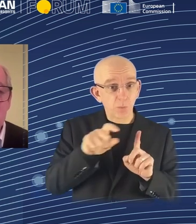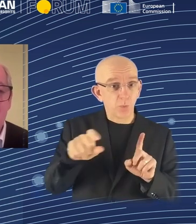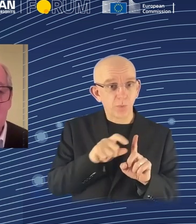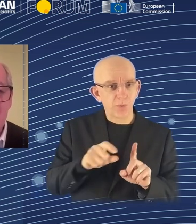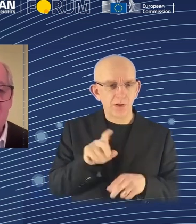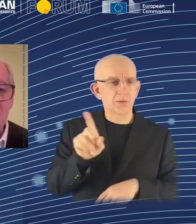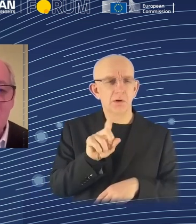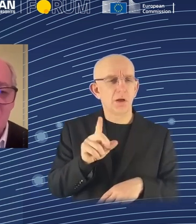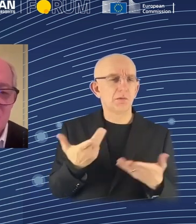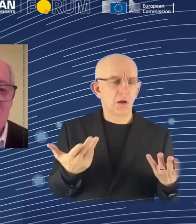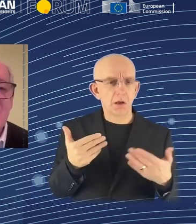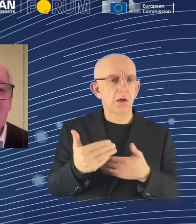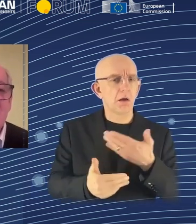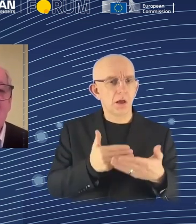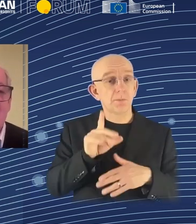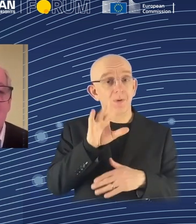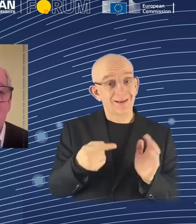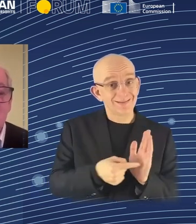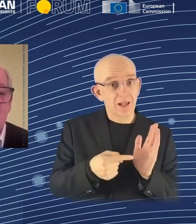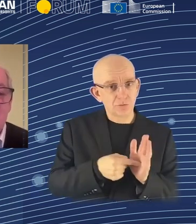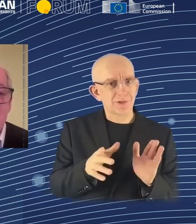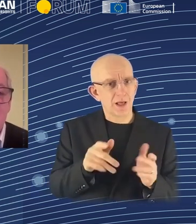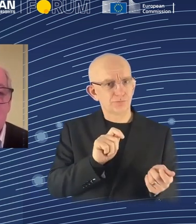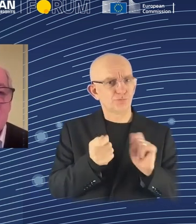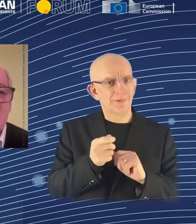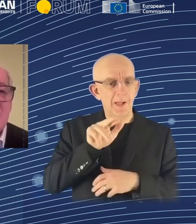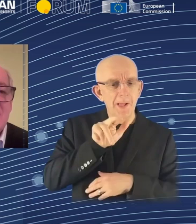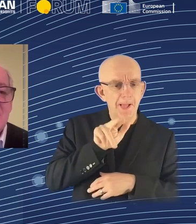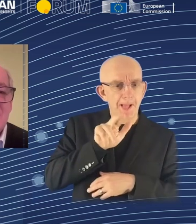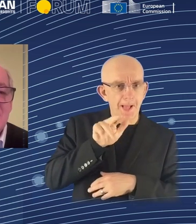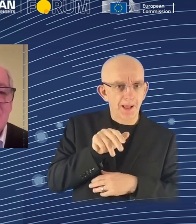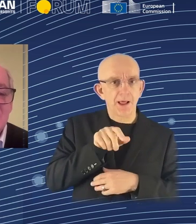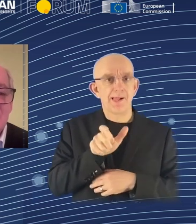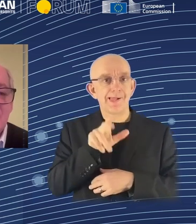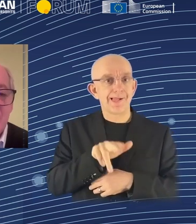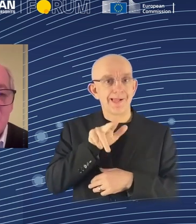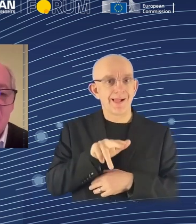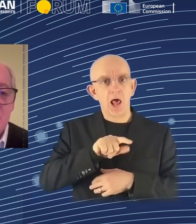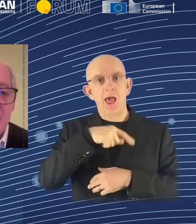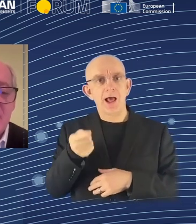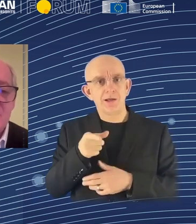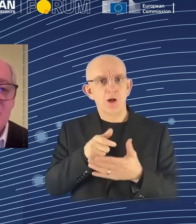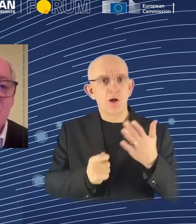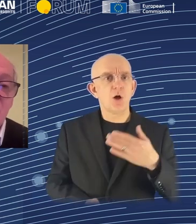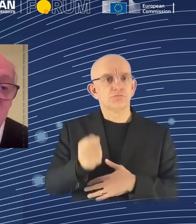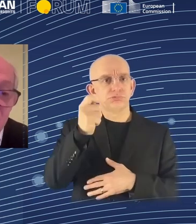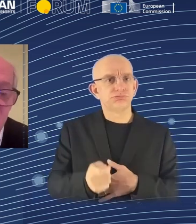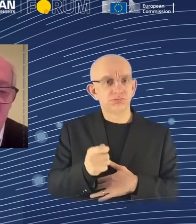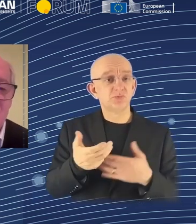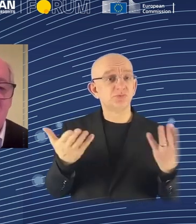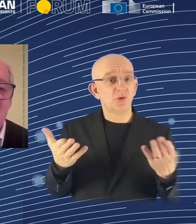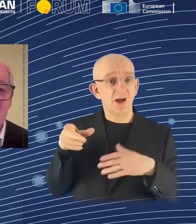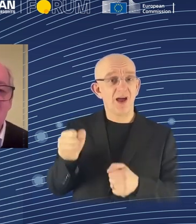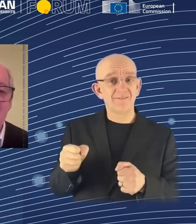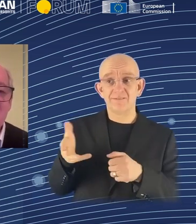teams of house painting robots, it becomes very cheap to paint houses. But we still don't